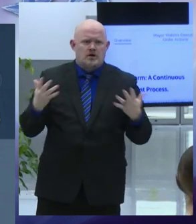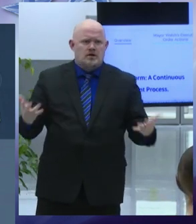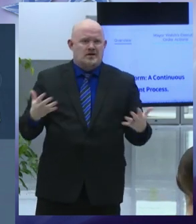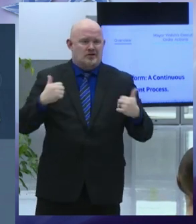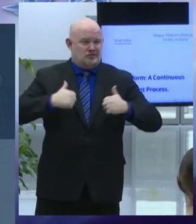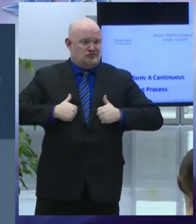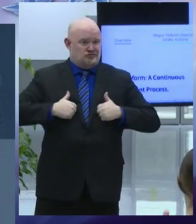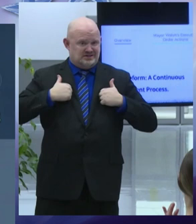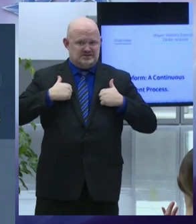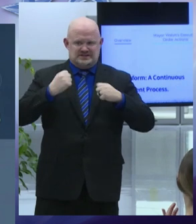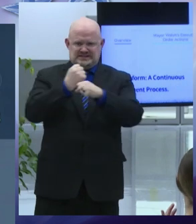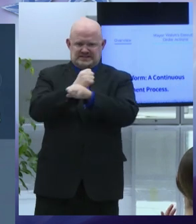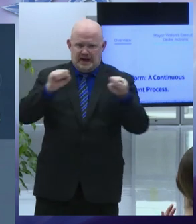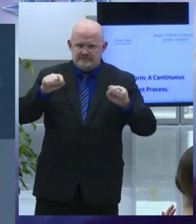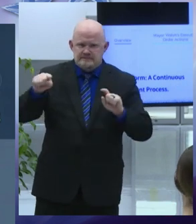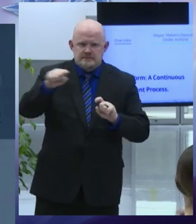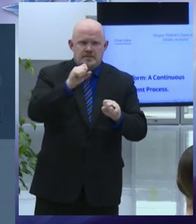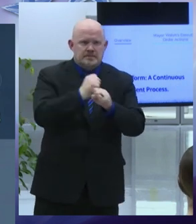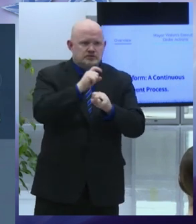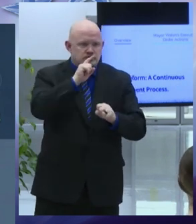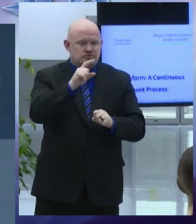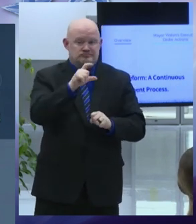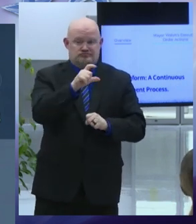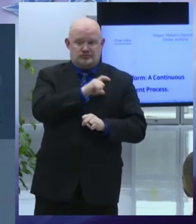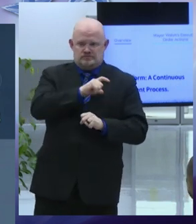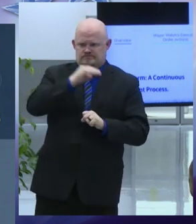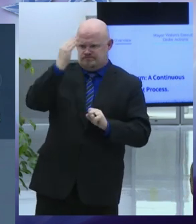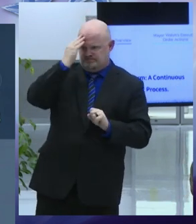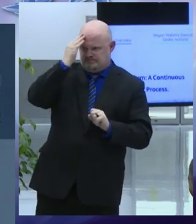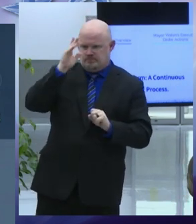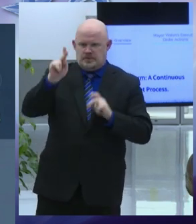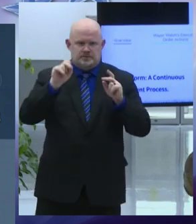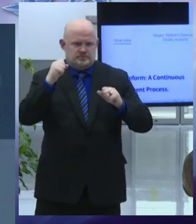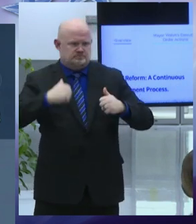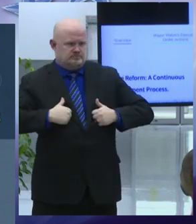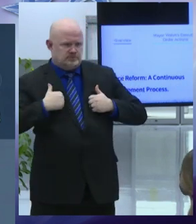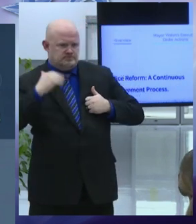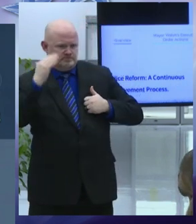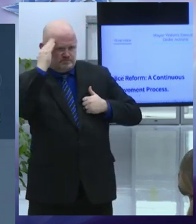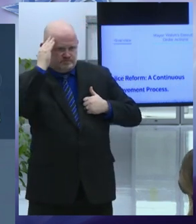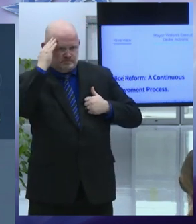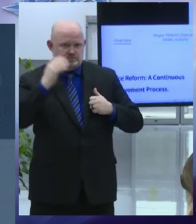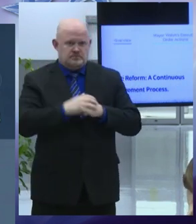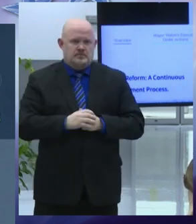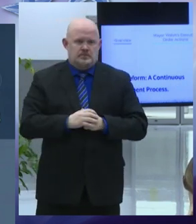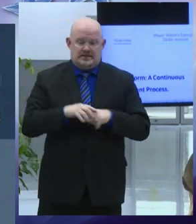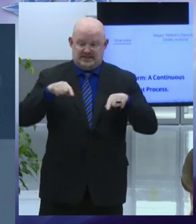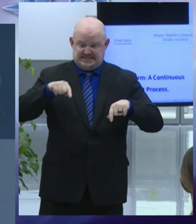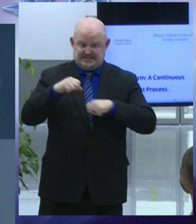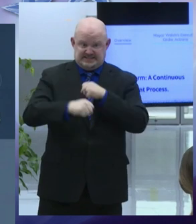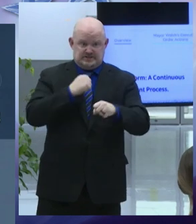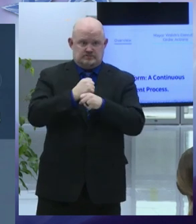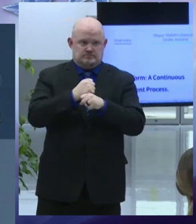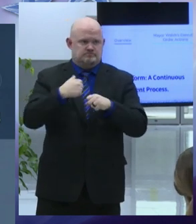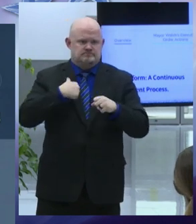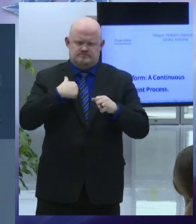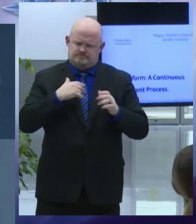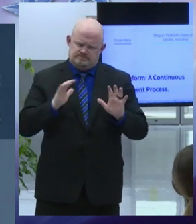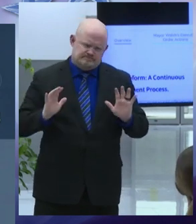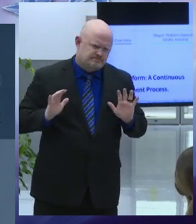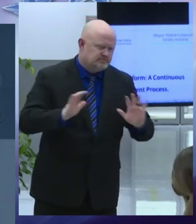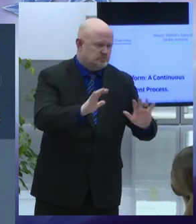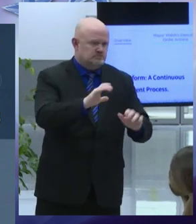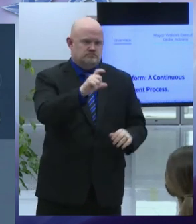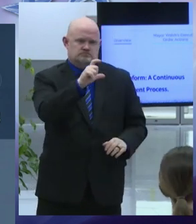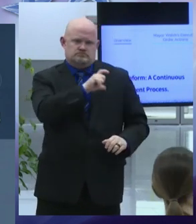officers in 2022 we will continue to push forward on police reform working in coordination with the police department and the